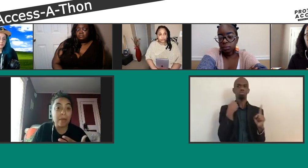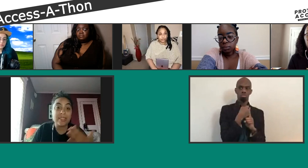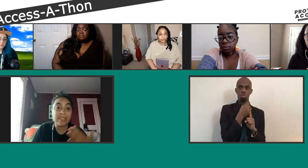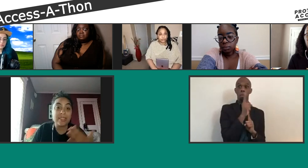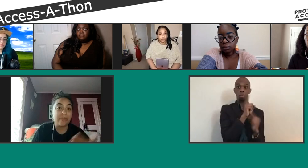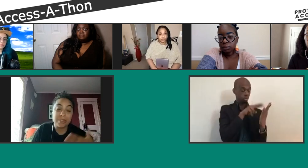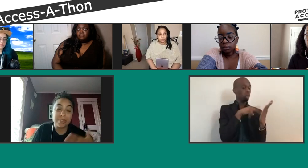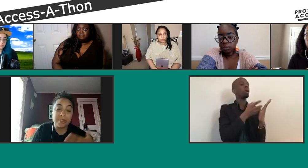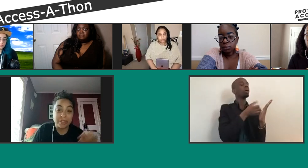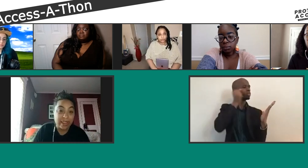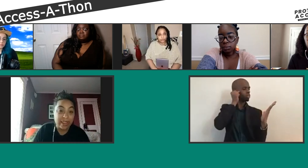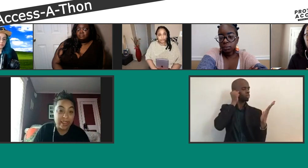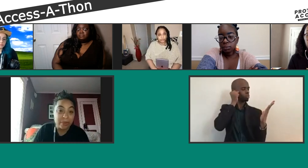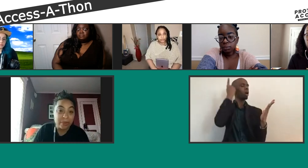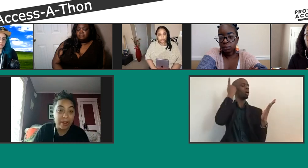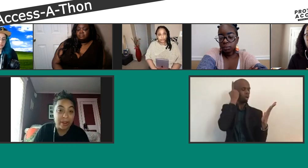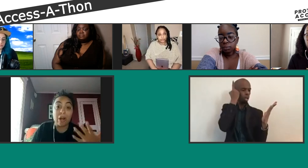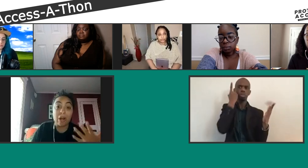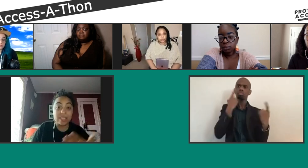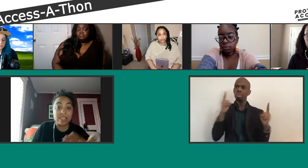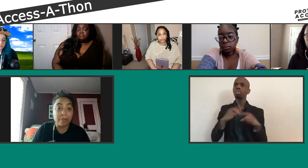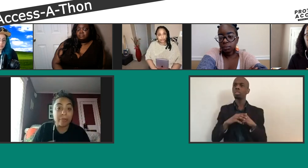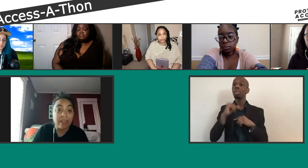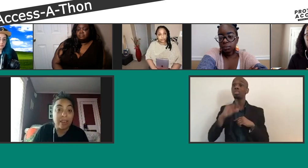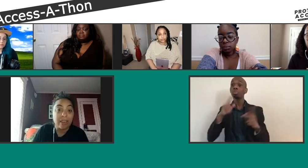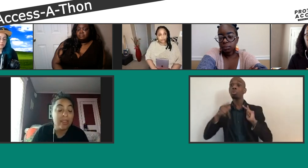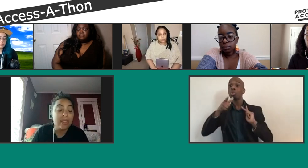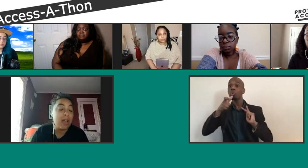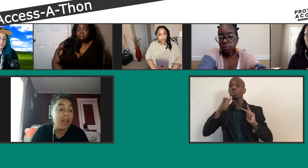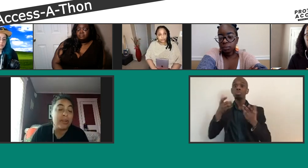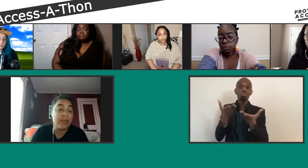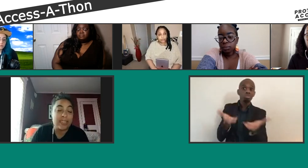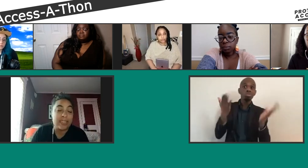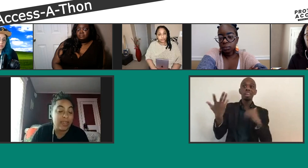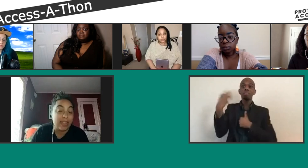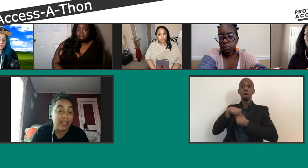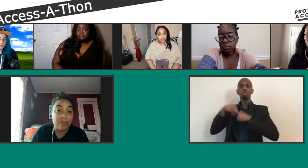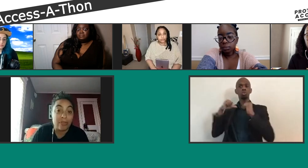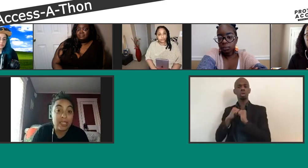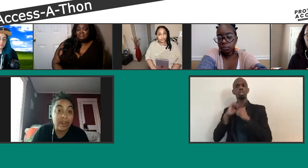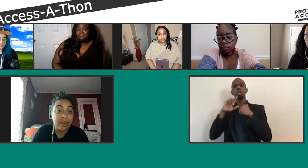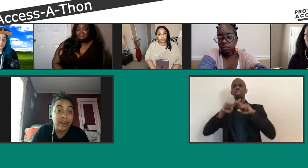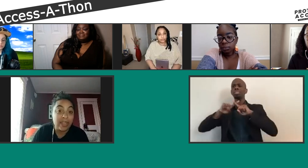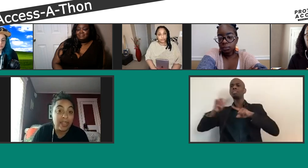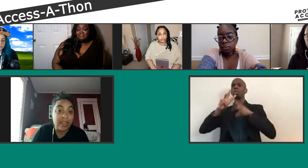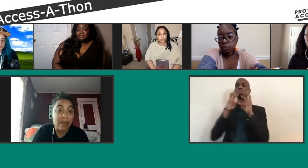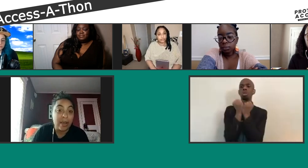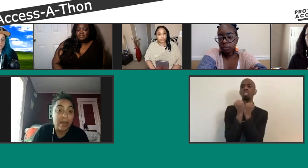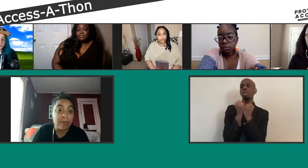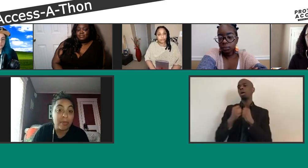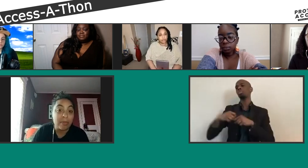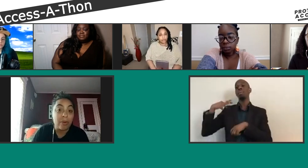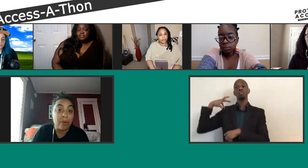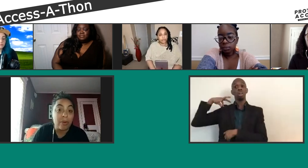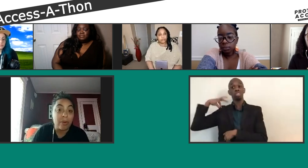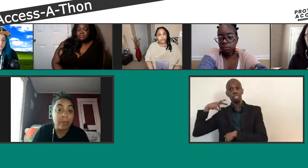And so for folks who are joining, who are involved in some of the work that protest access does and volunteering, I think thinking about some